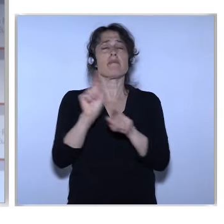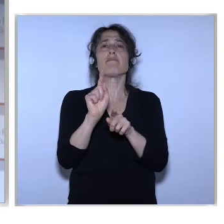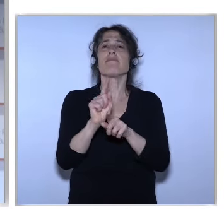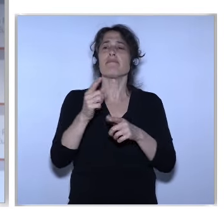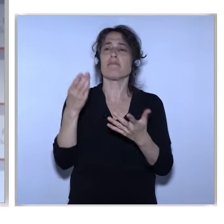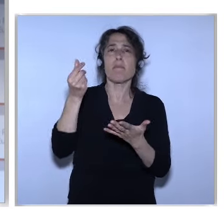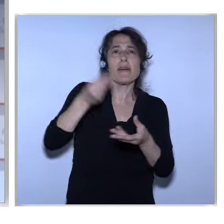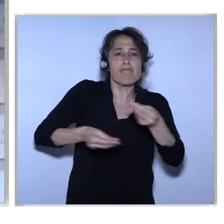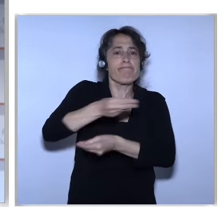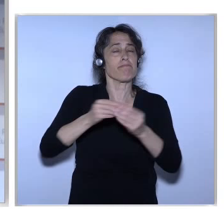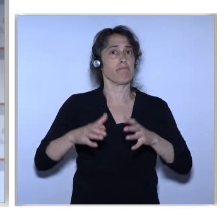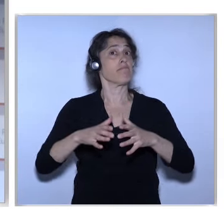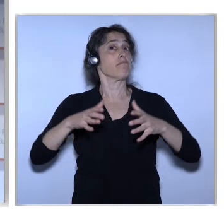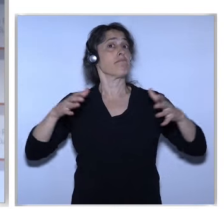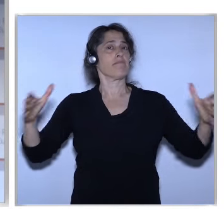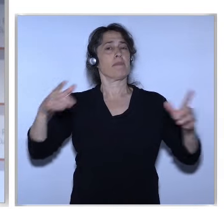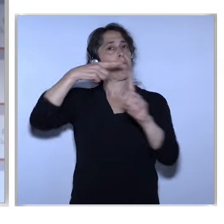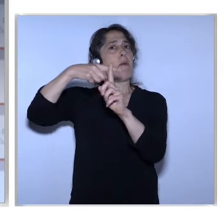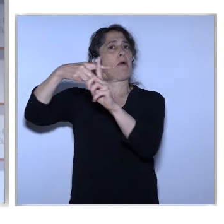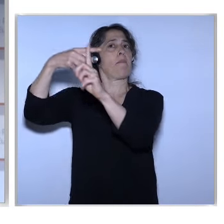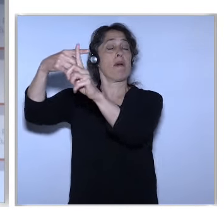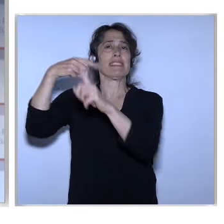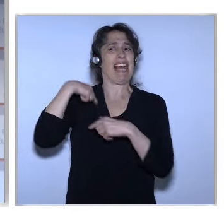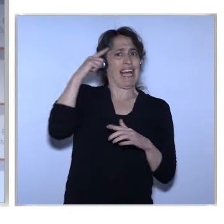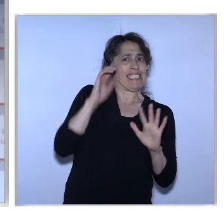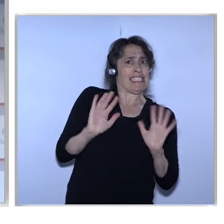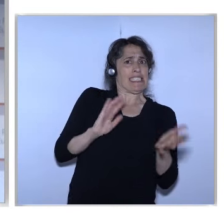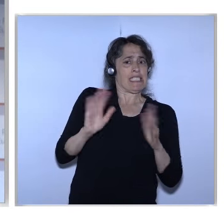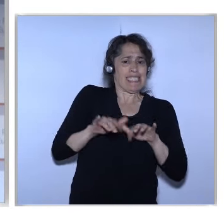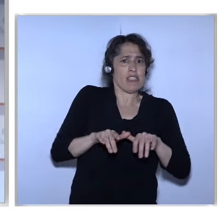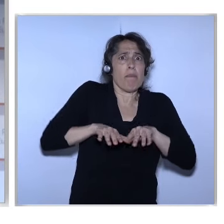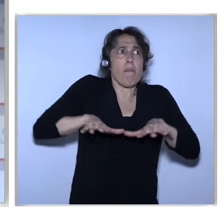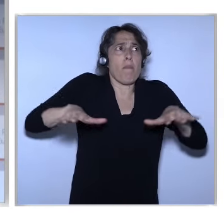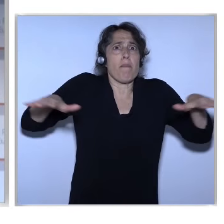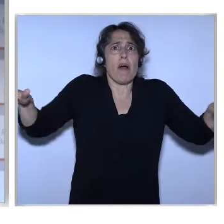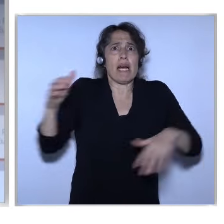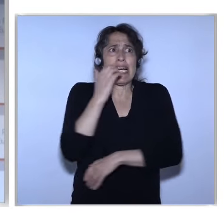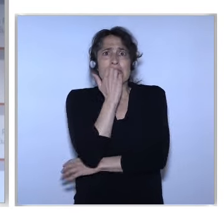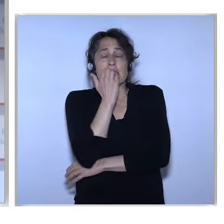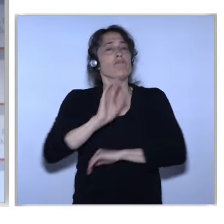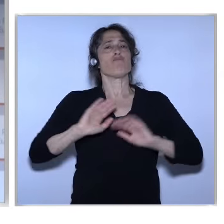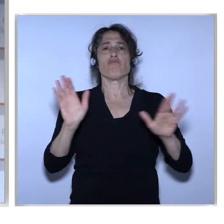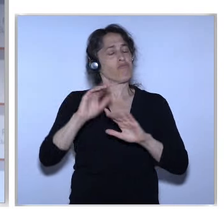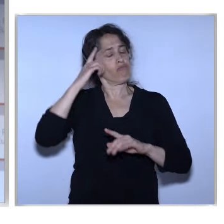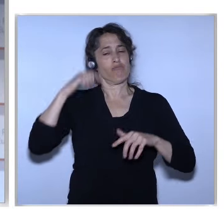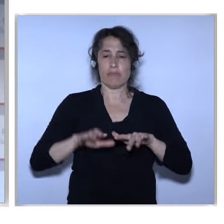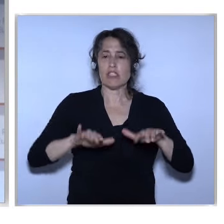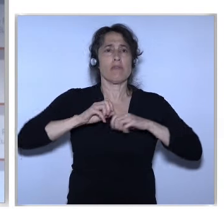changes On the contrary, Europe should lead the digital transformation